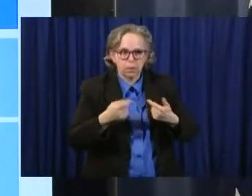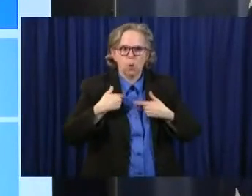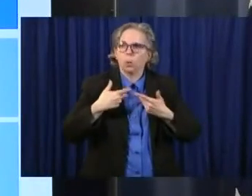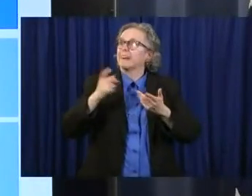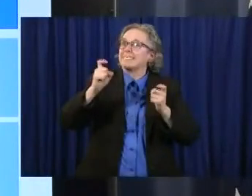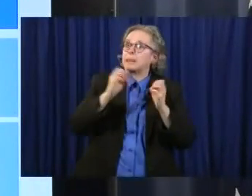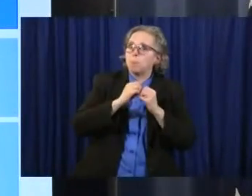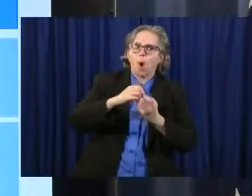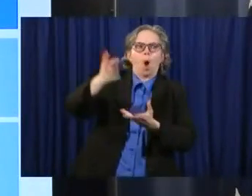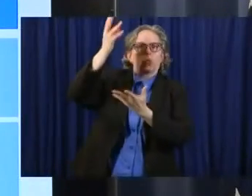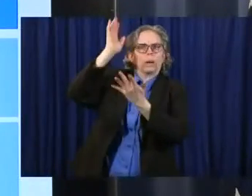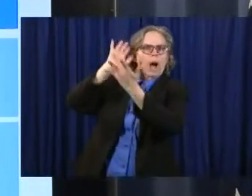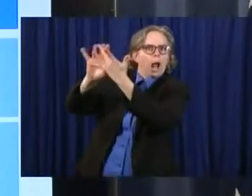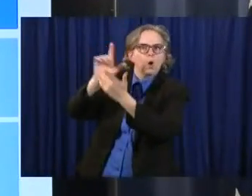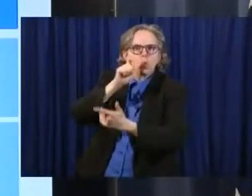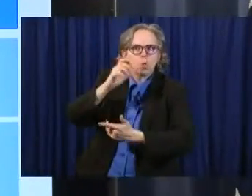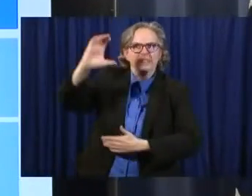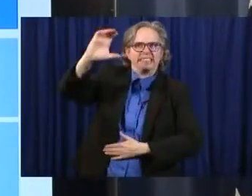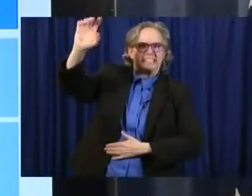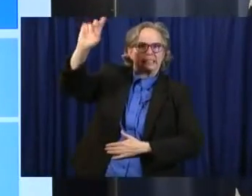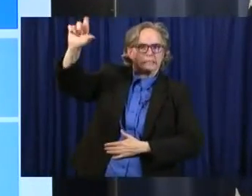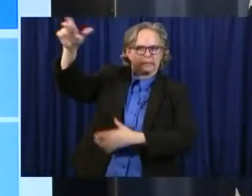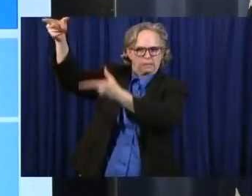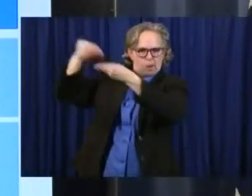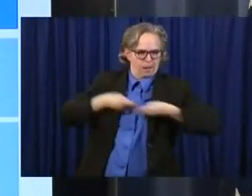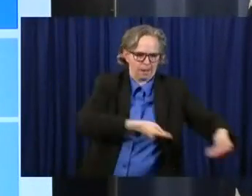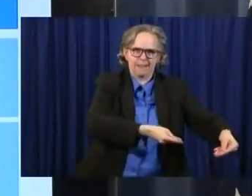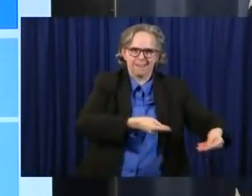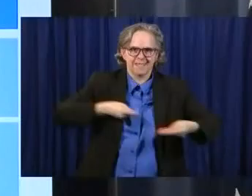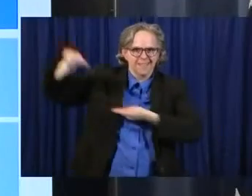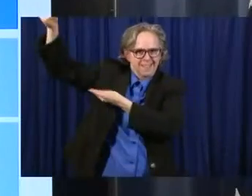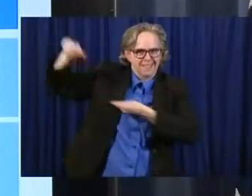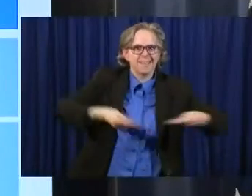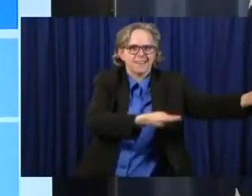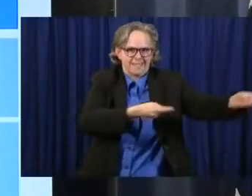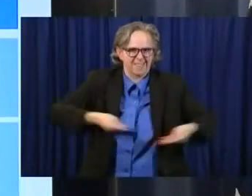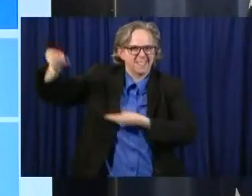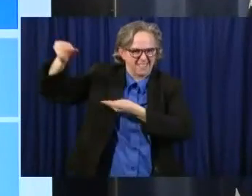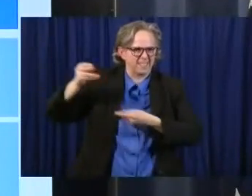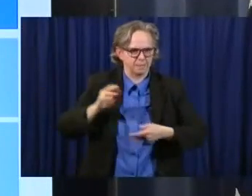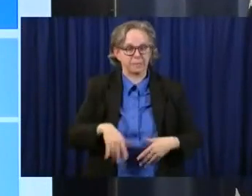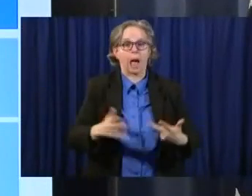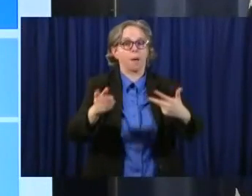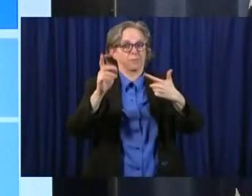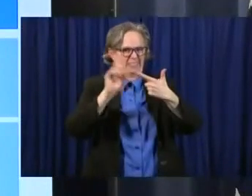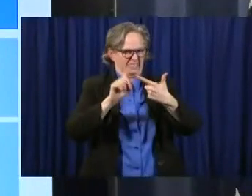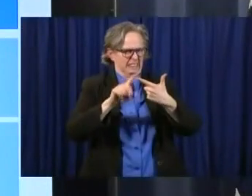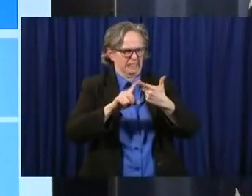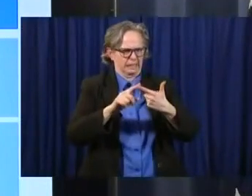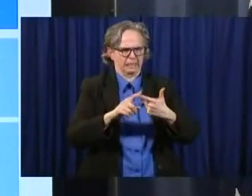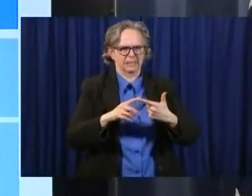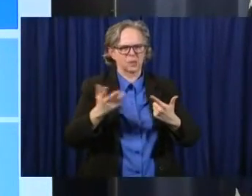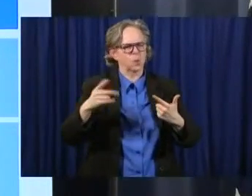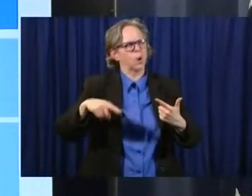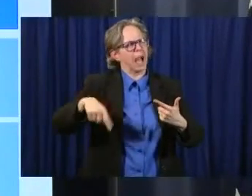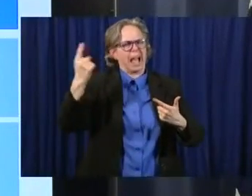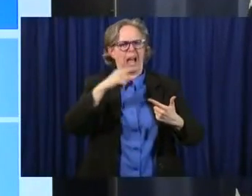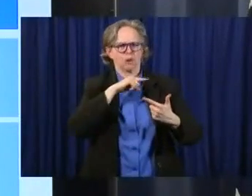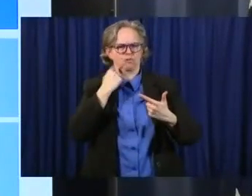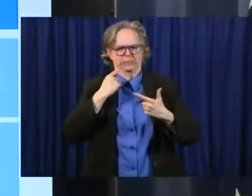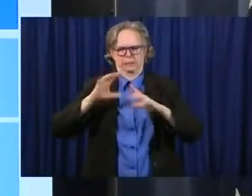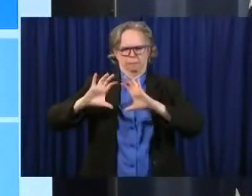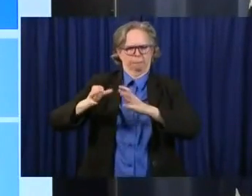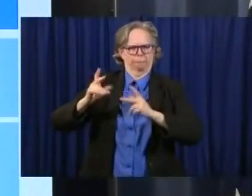works. So, basically, priority two is all about getting those folks that are really high risk. And if there's an